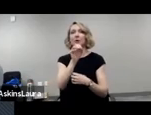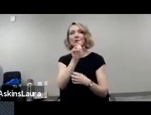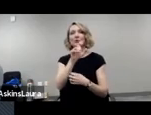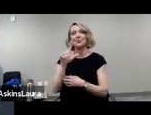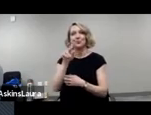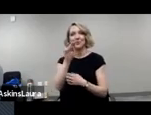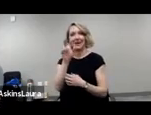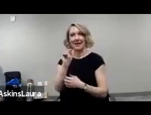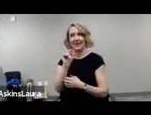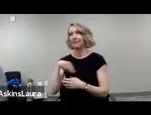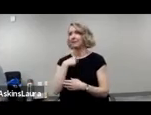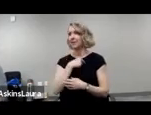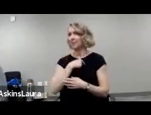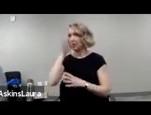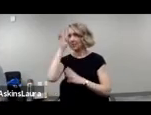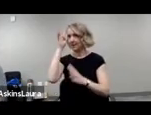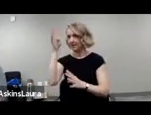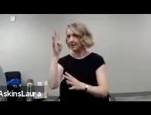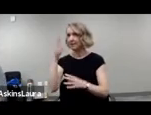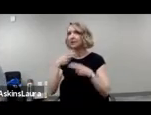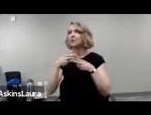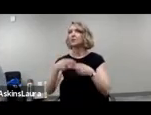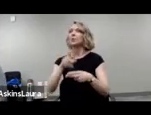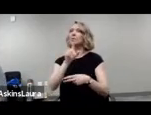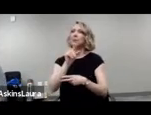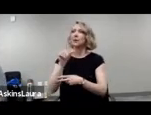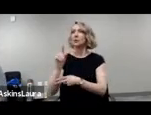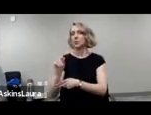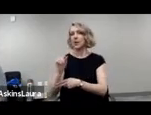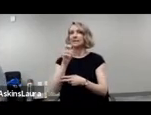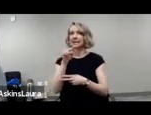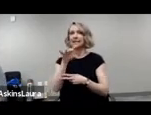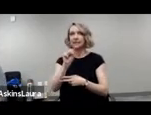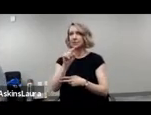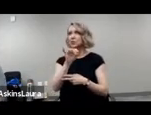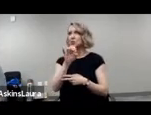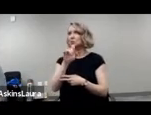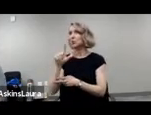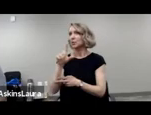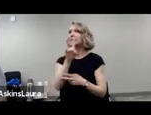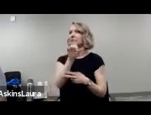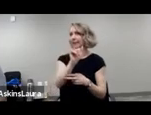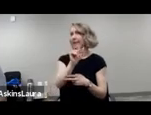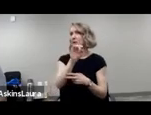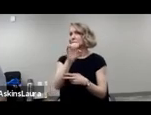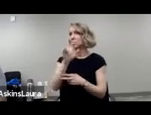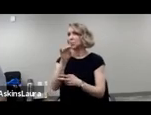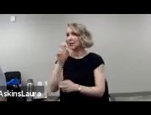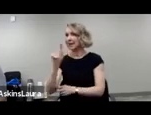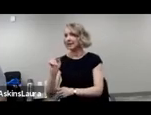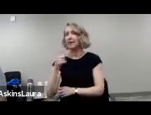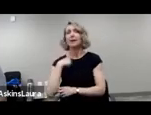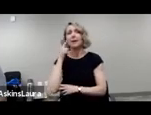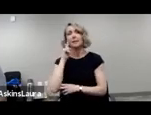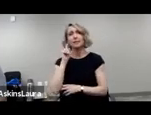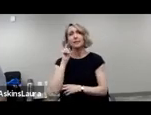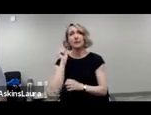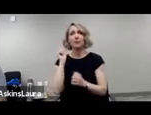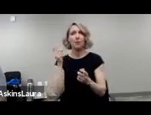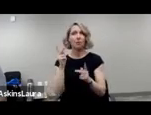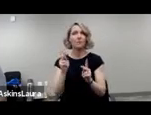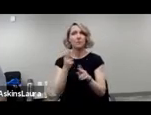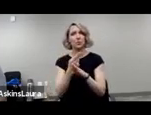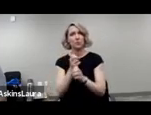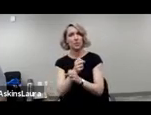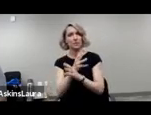that we developed. We're calling it the 2020 Census Disability Community Toolkit, and I believe it's being made available to everyone that's